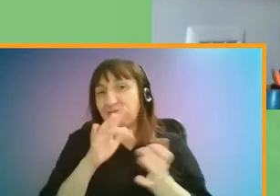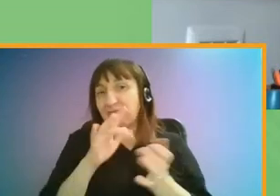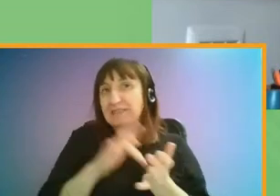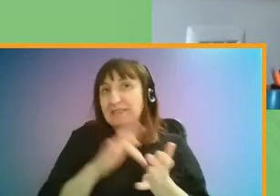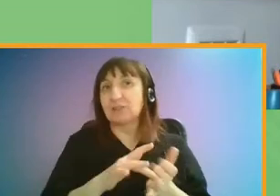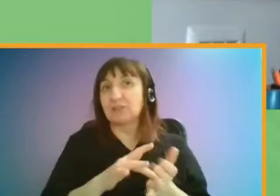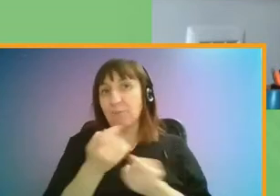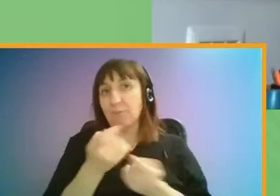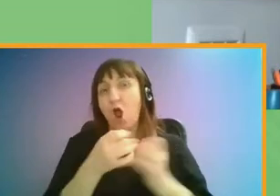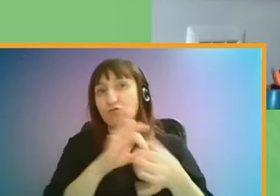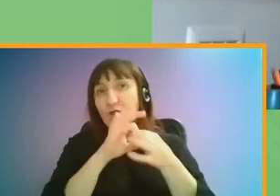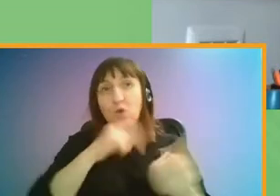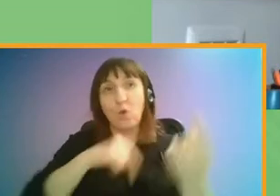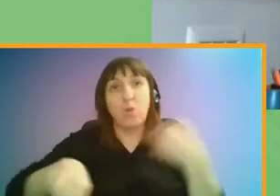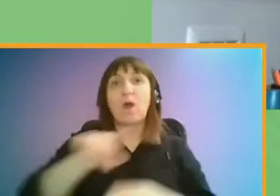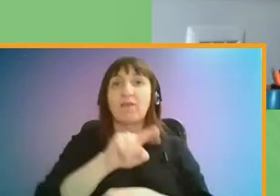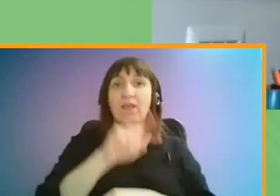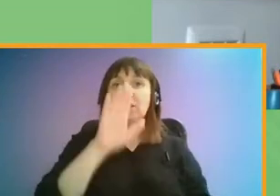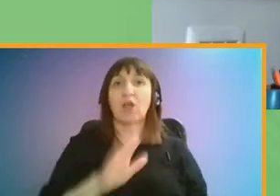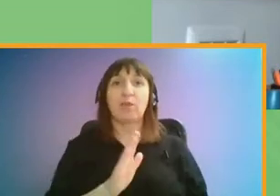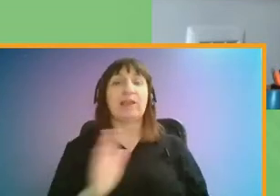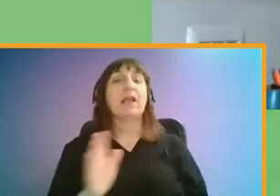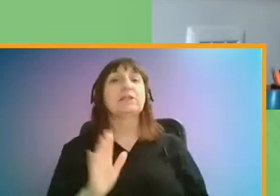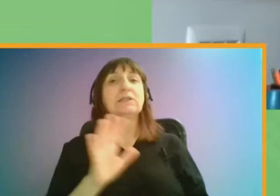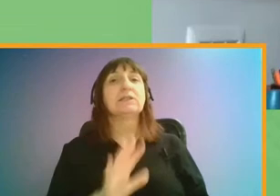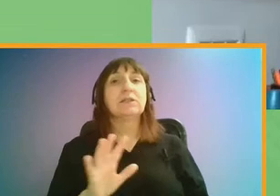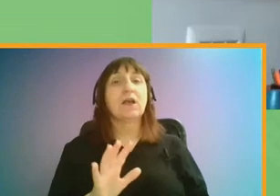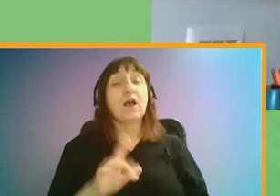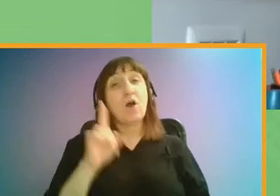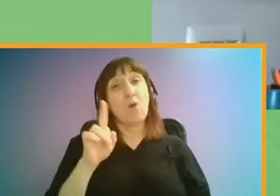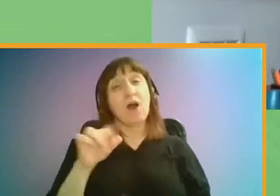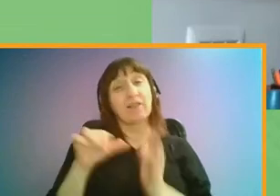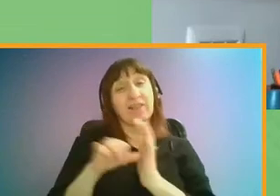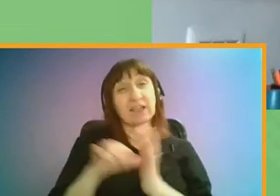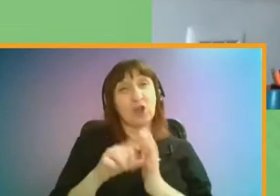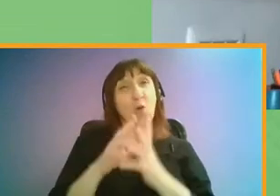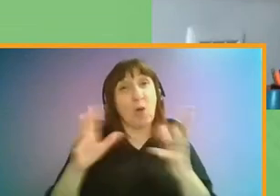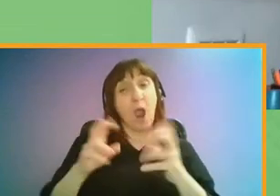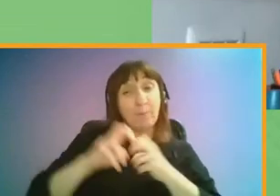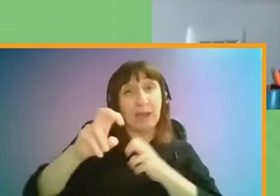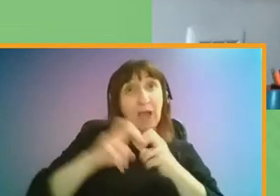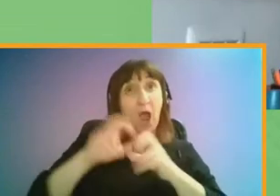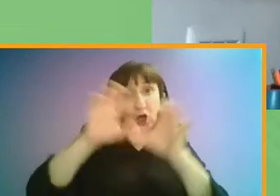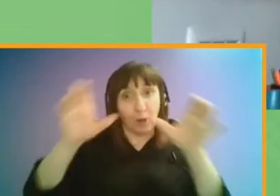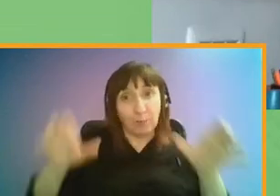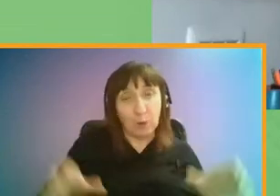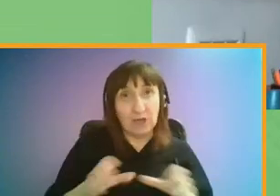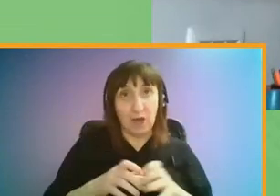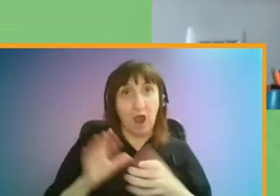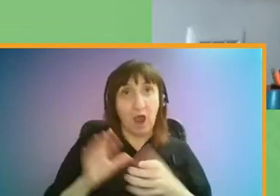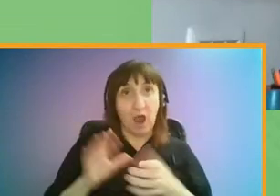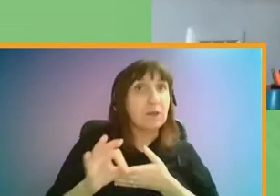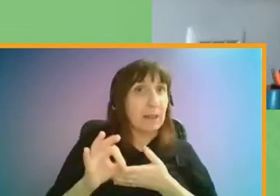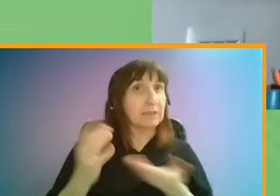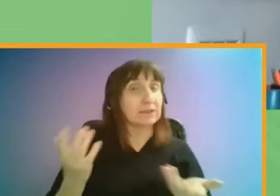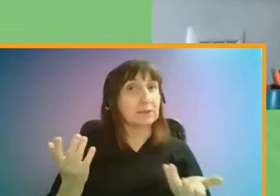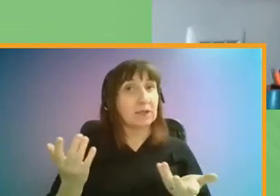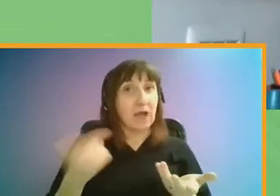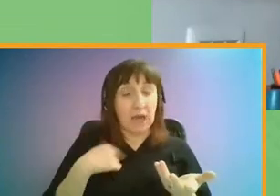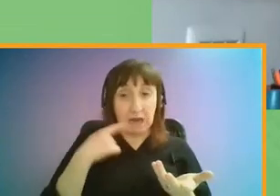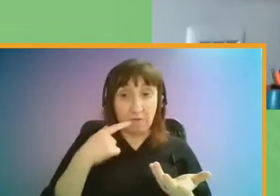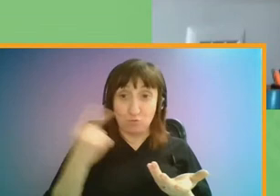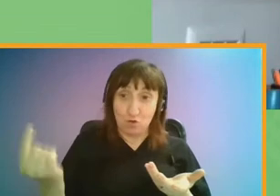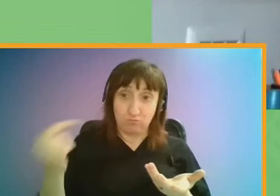with the wider southeast. One of the issues with a bigger community belt, though, is affordability, though, because if you're coming in